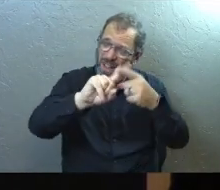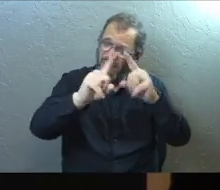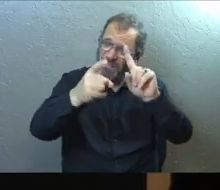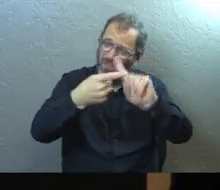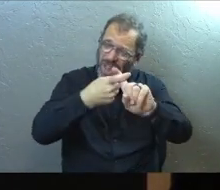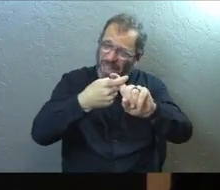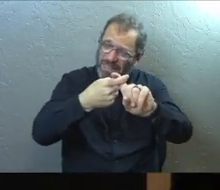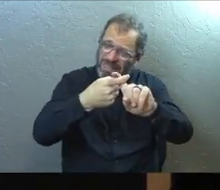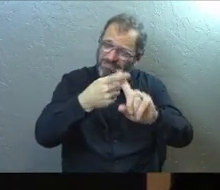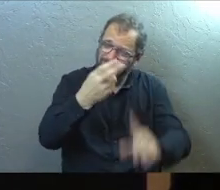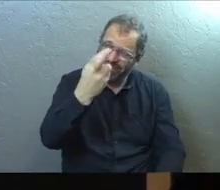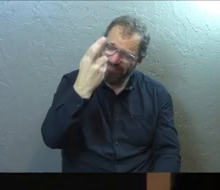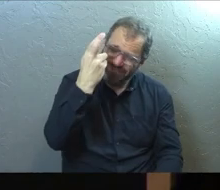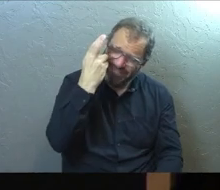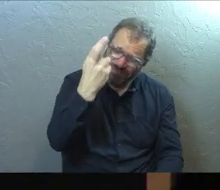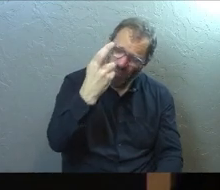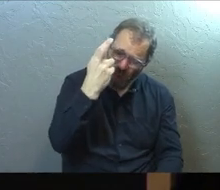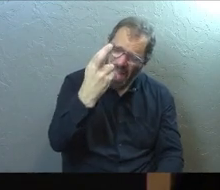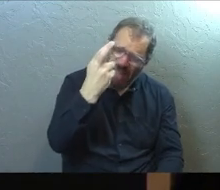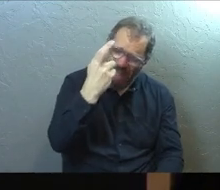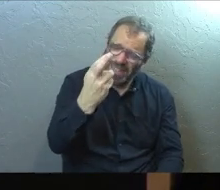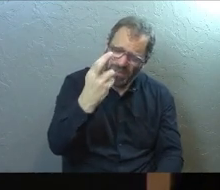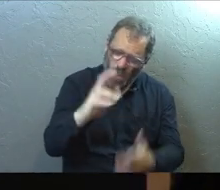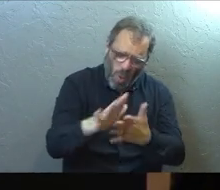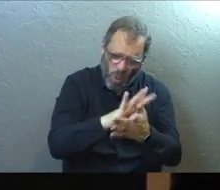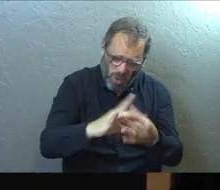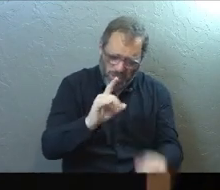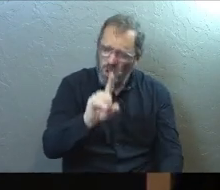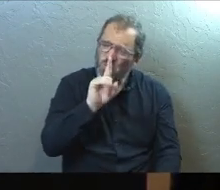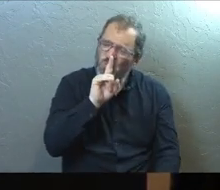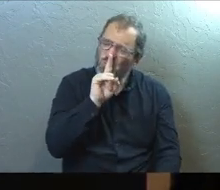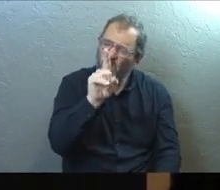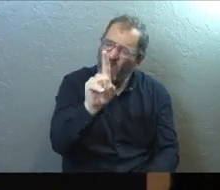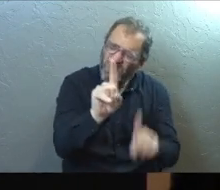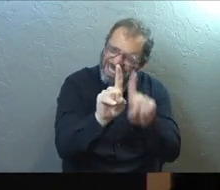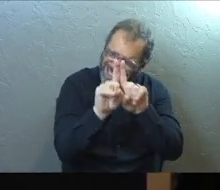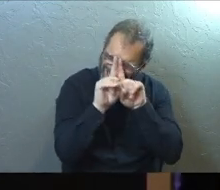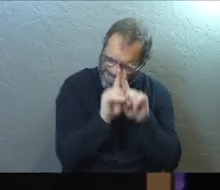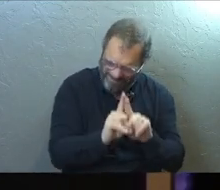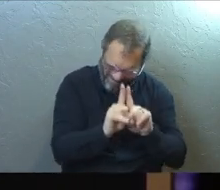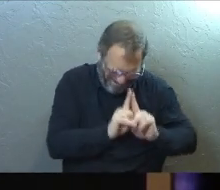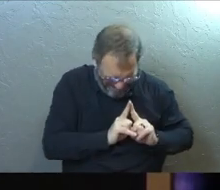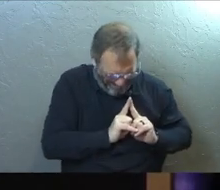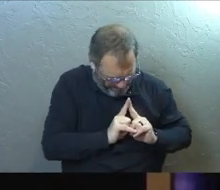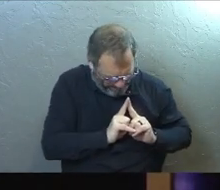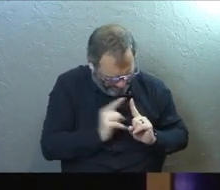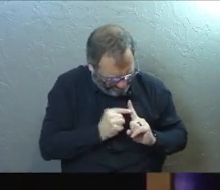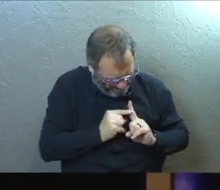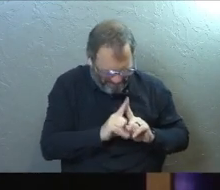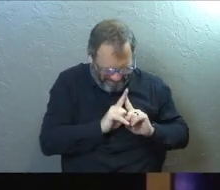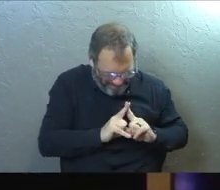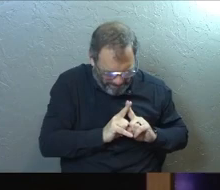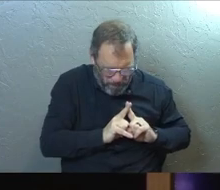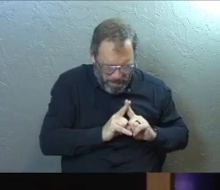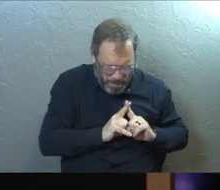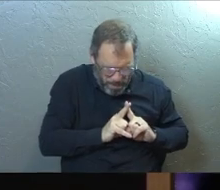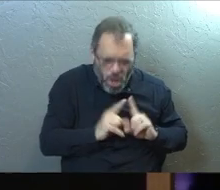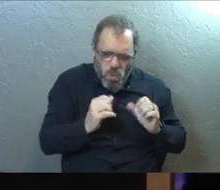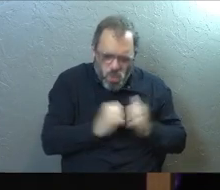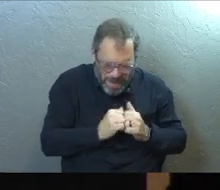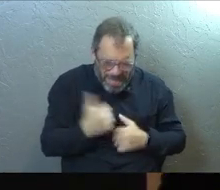to us. That, Holy Spirit, you are really with us. You are actually walking